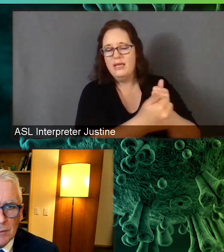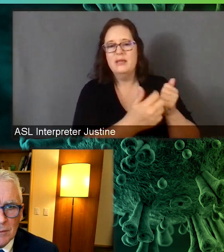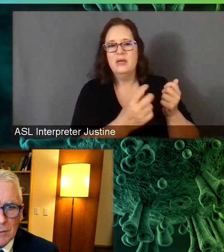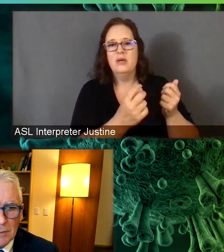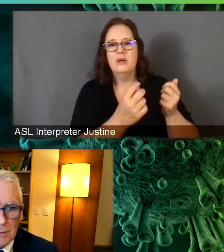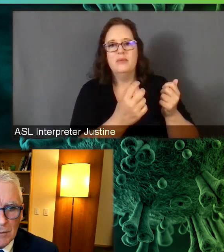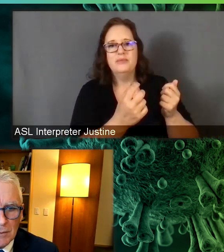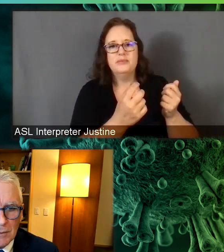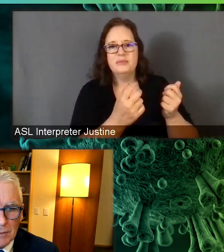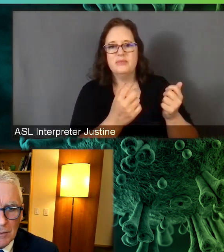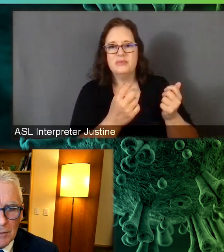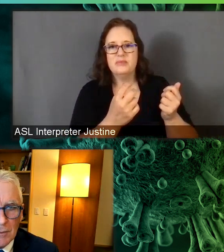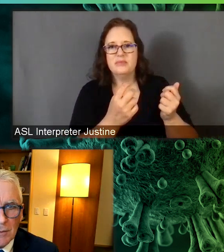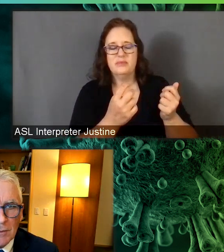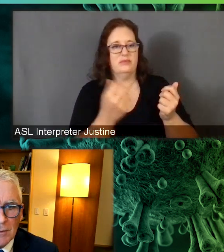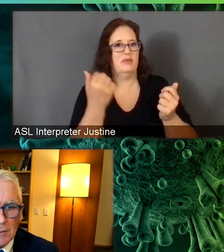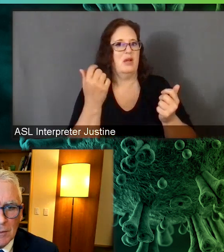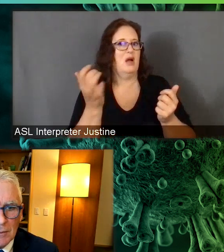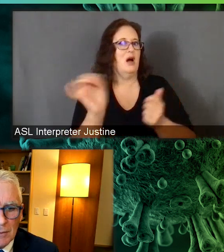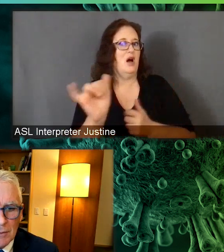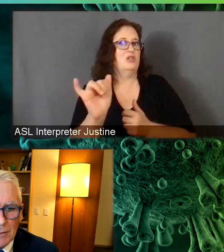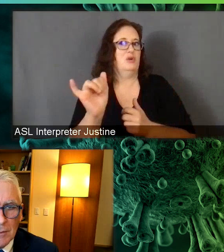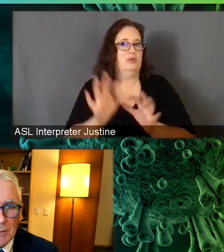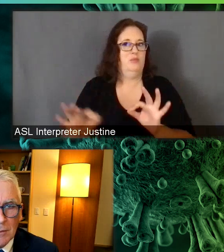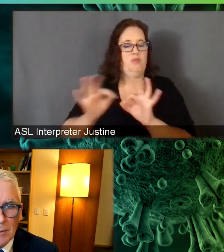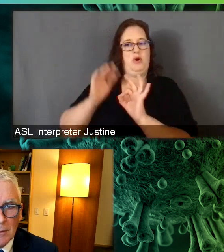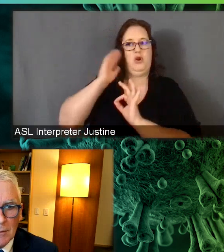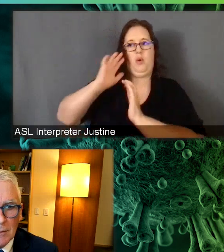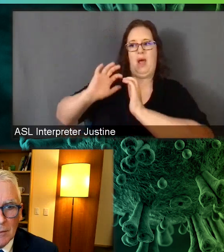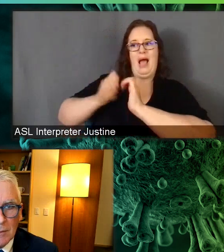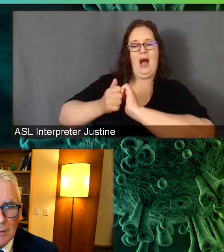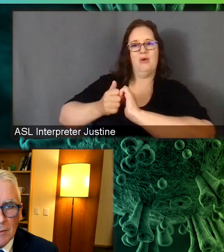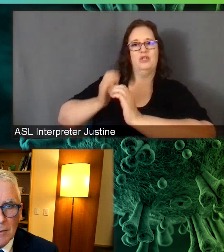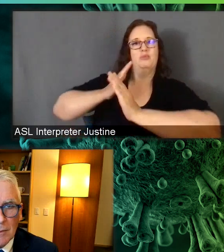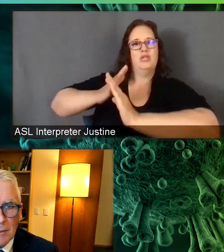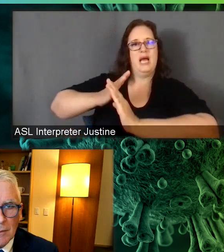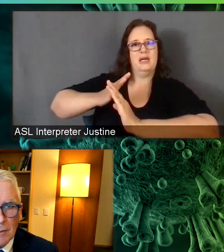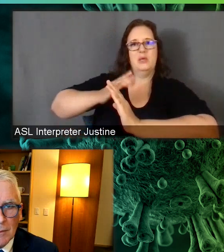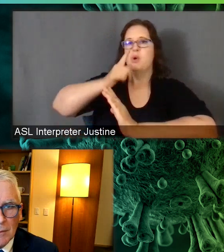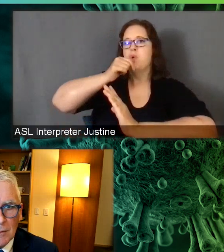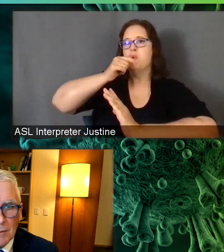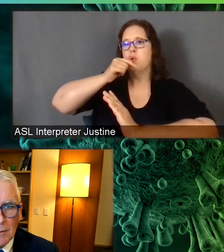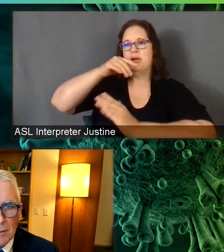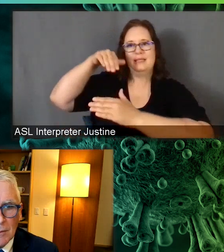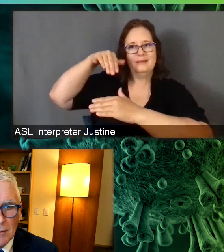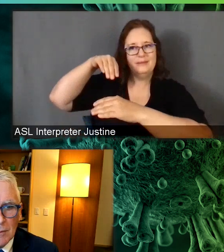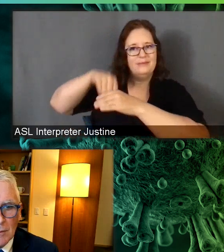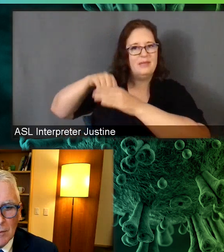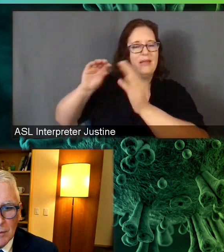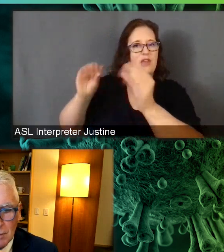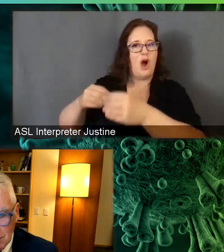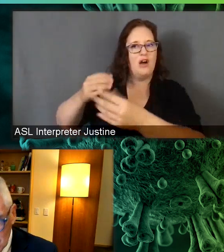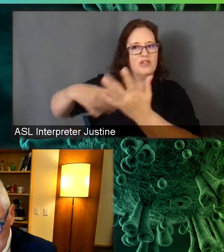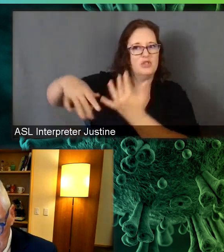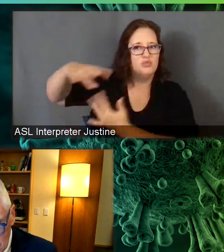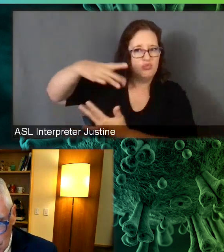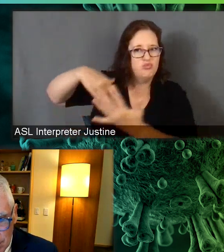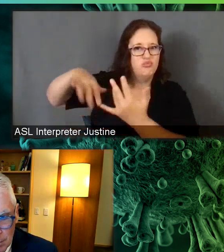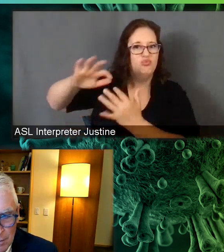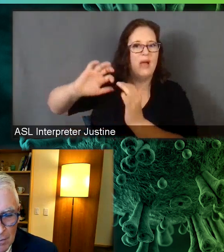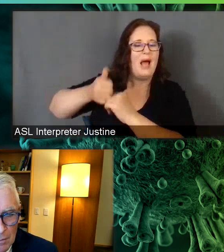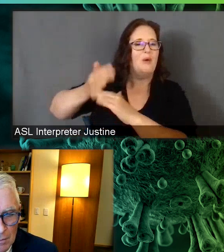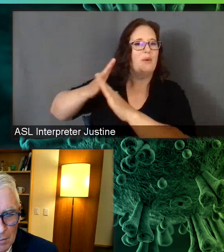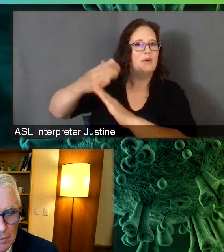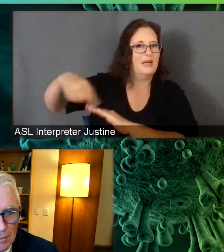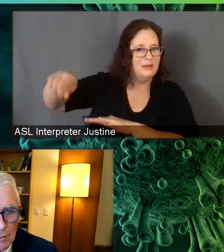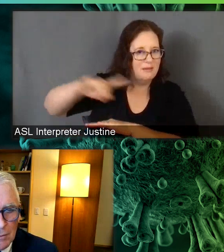I think the key is that we also know strategies to protect ourselves and those individuals when they're on site at work. So I think keeping those aspects in